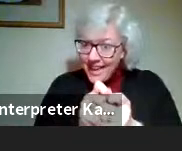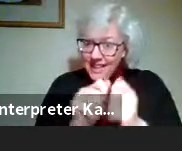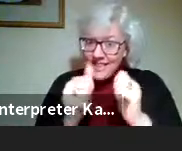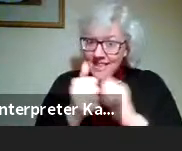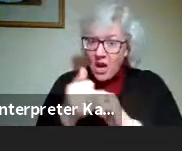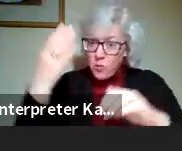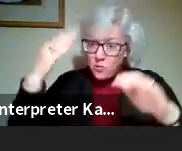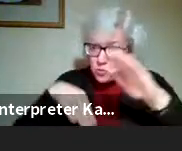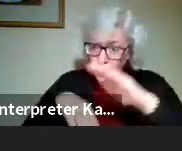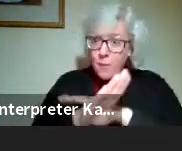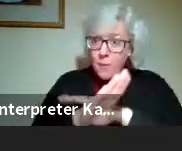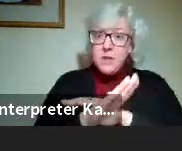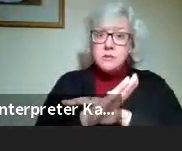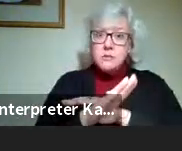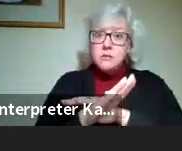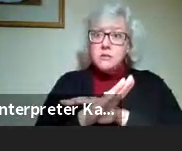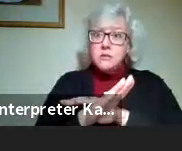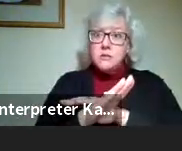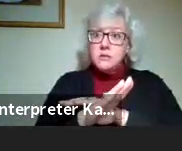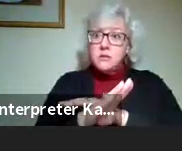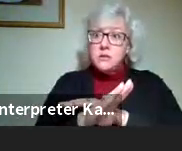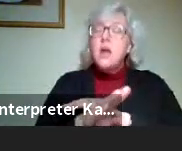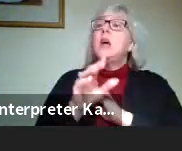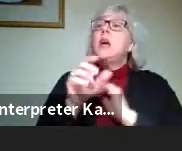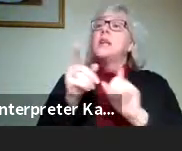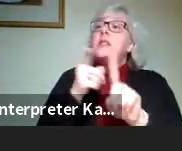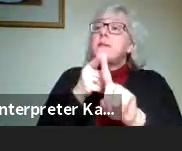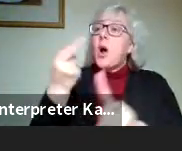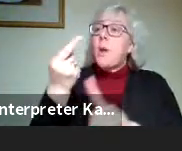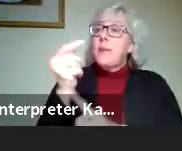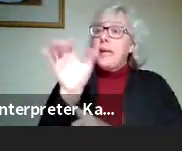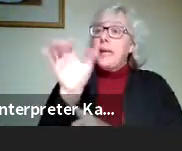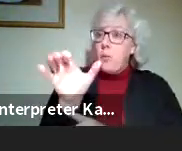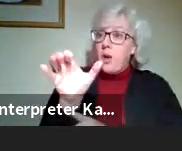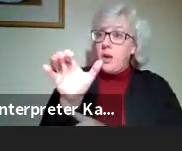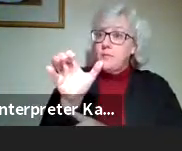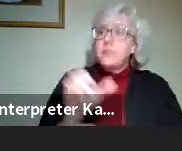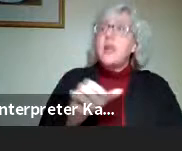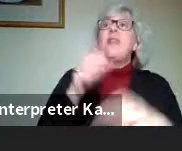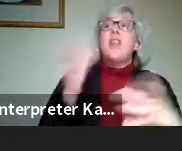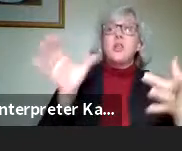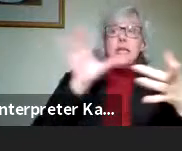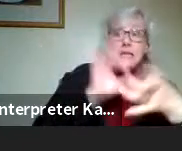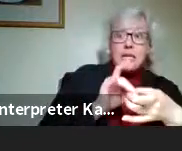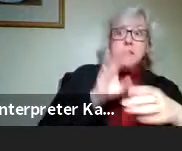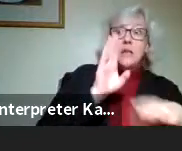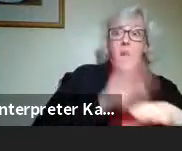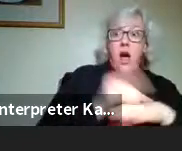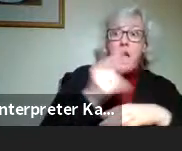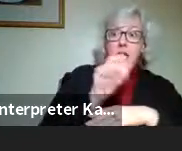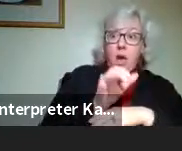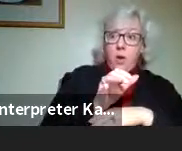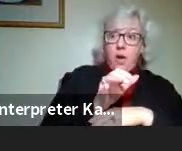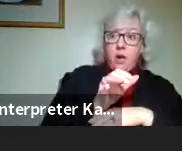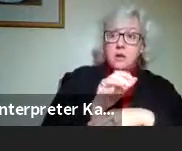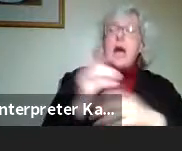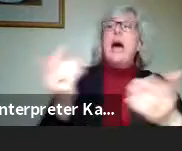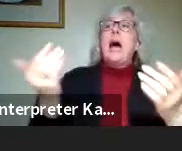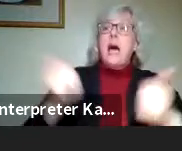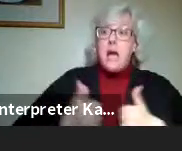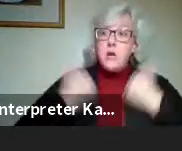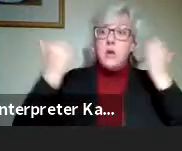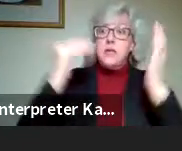get to the site. It is off of Gateway site. There are links to it on Gateway site. The site address again,